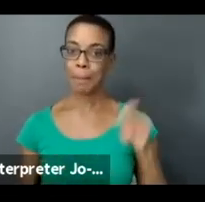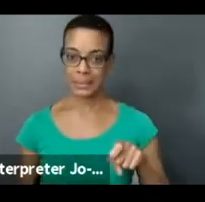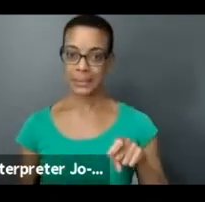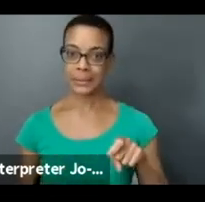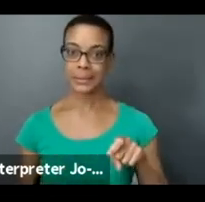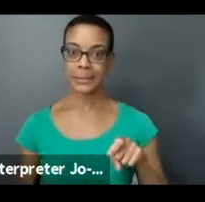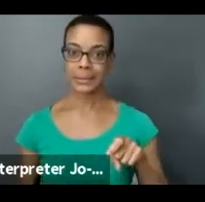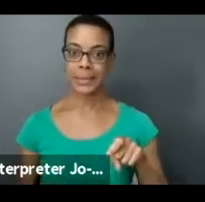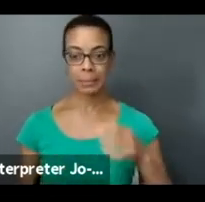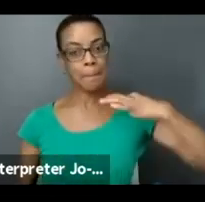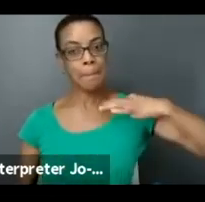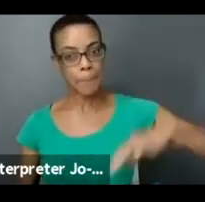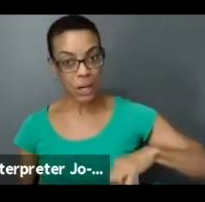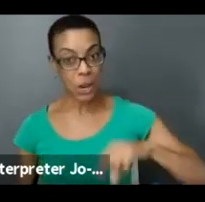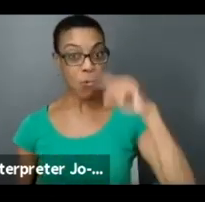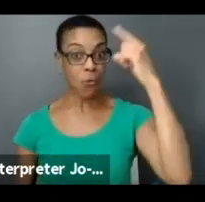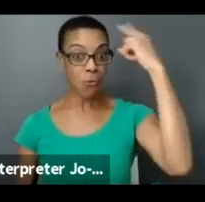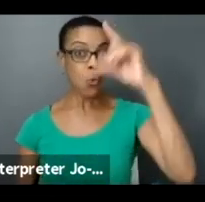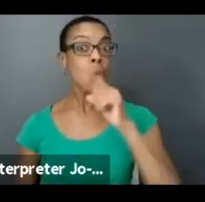Torontonians.